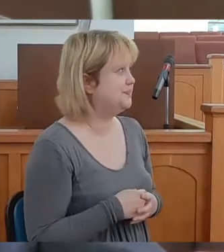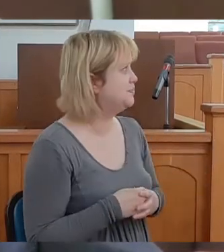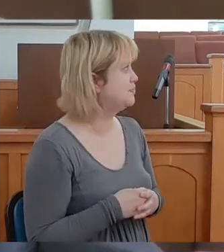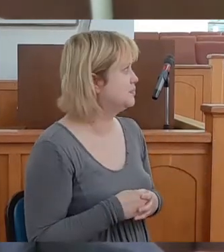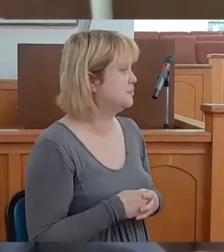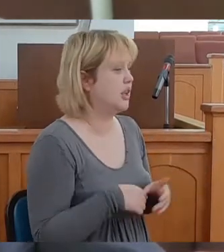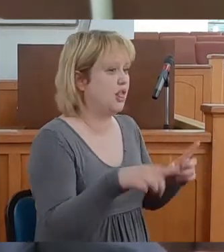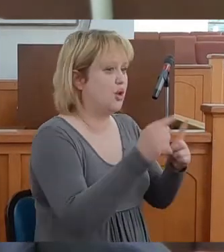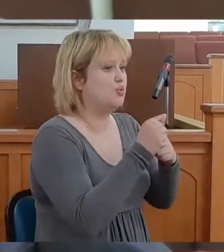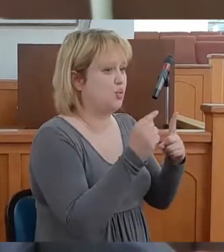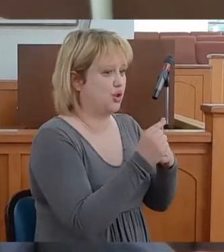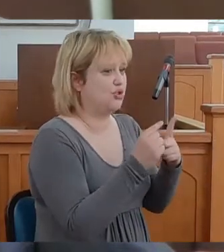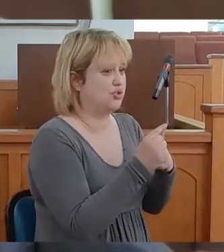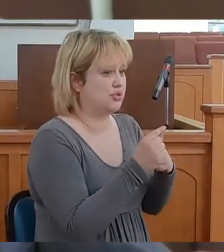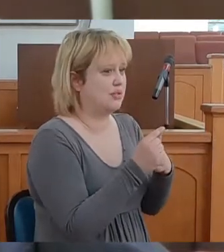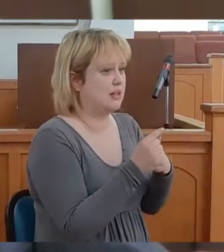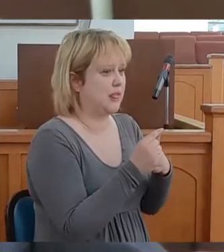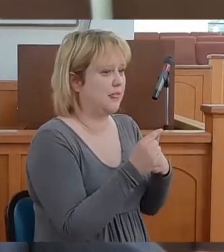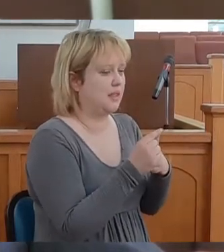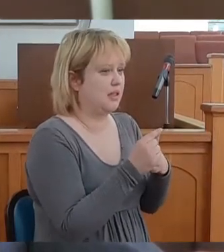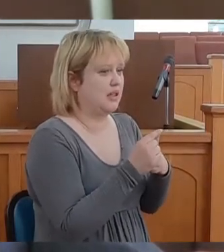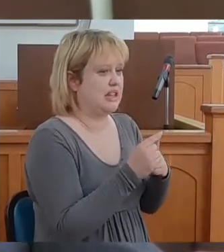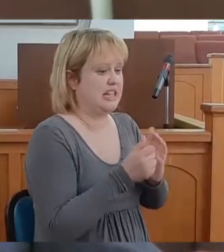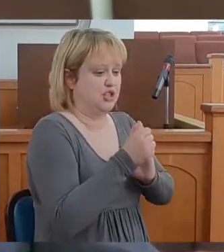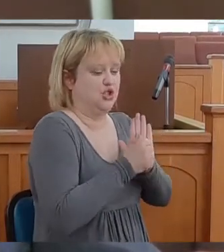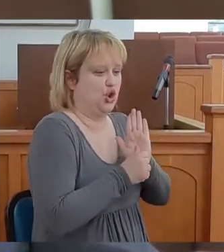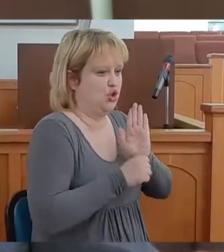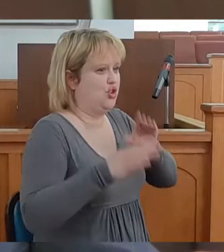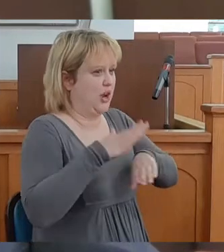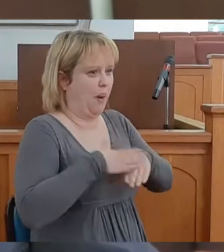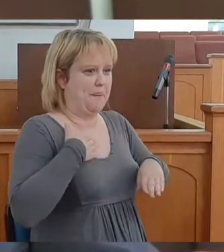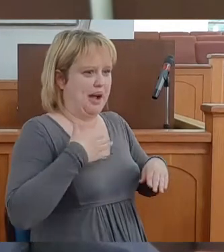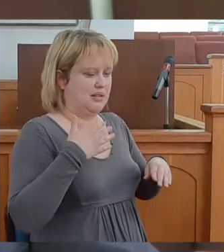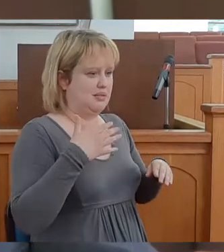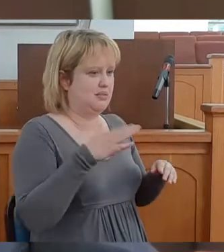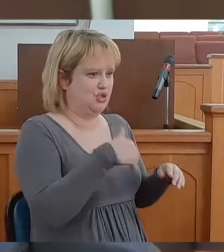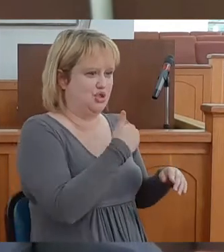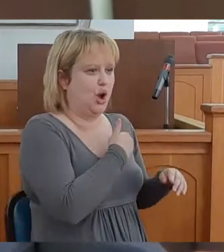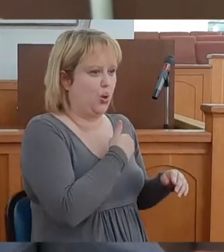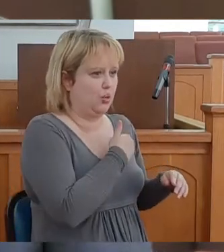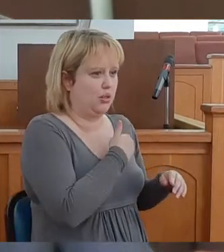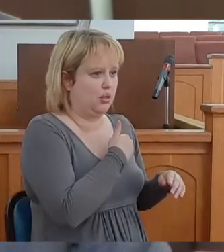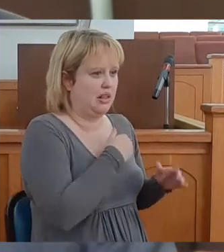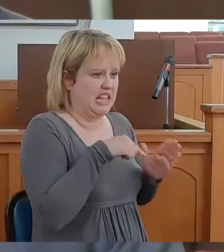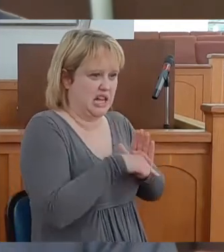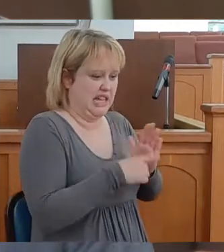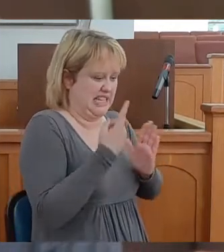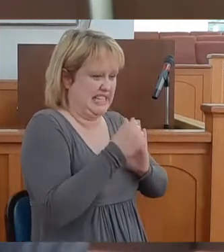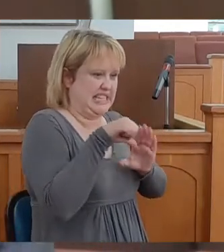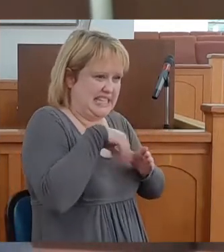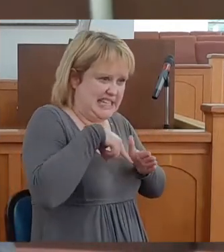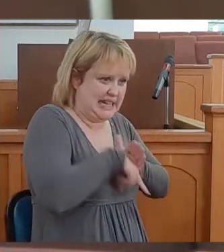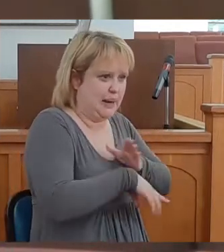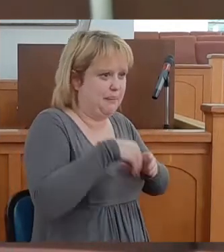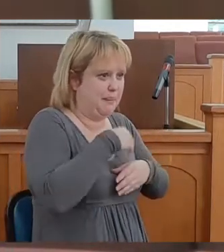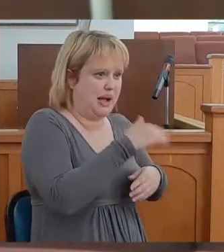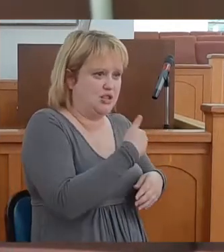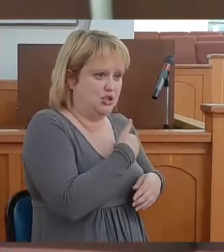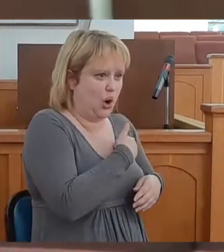those words did surgery on my soul. I fell to my knees.